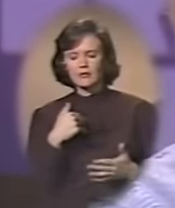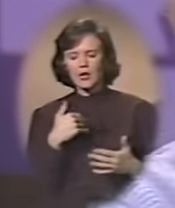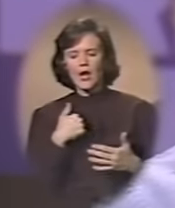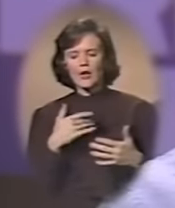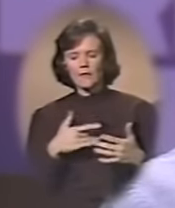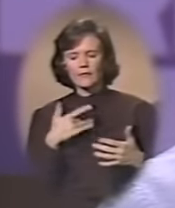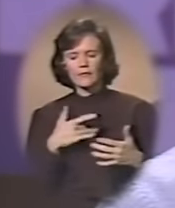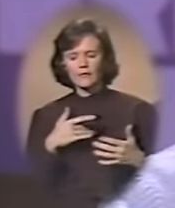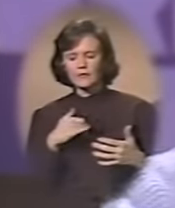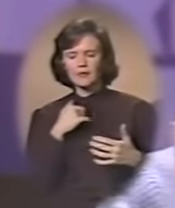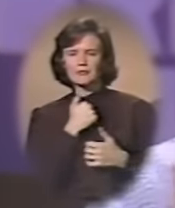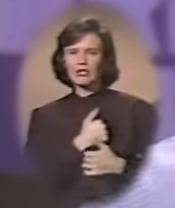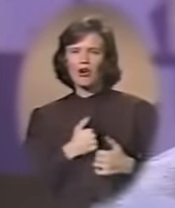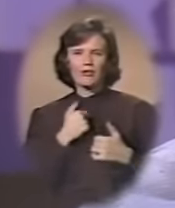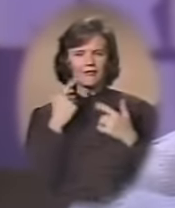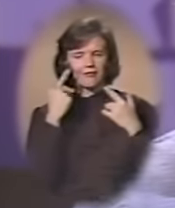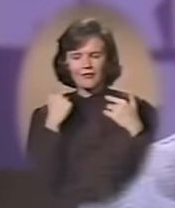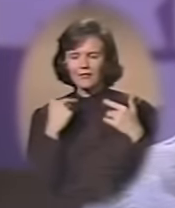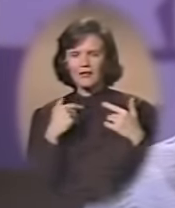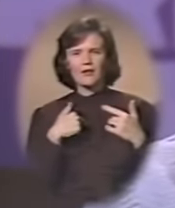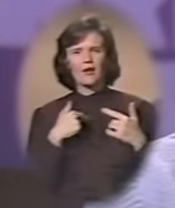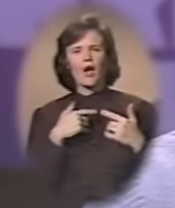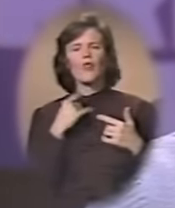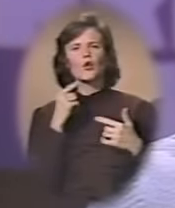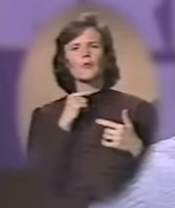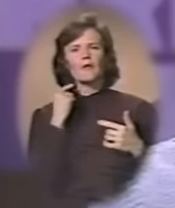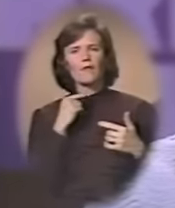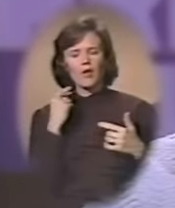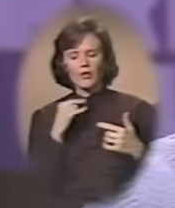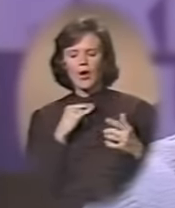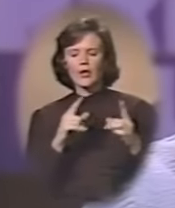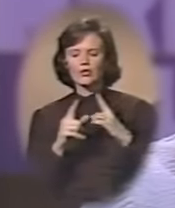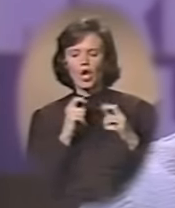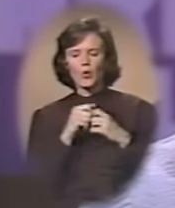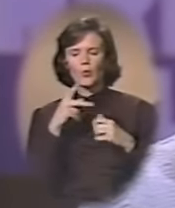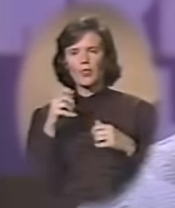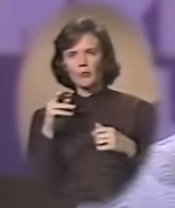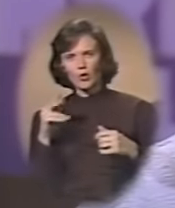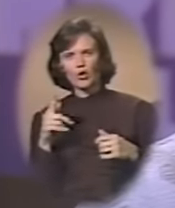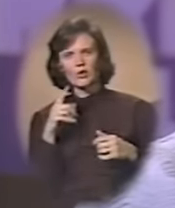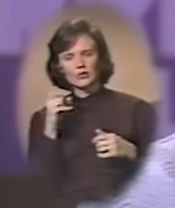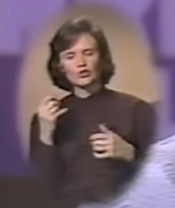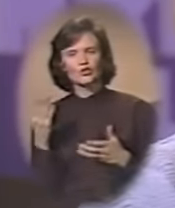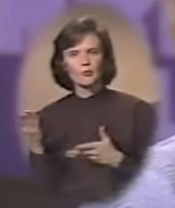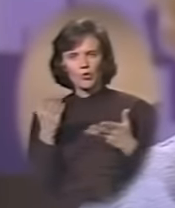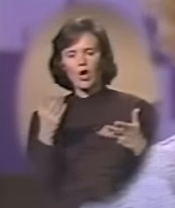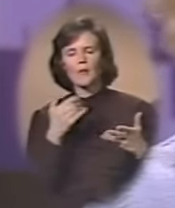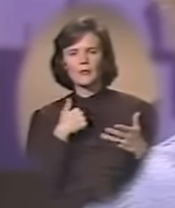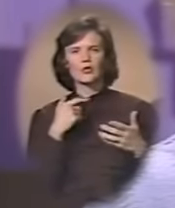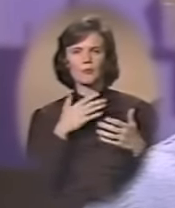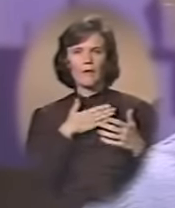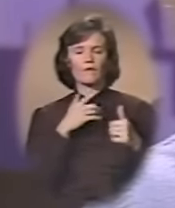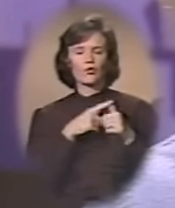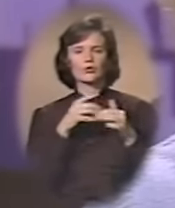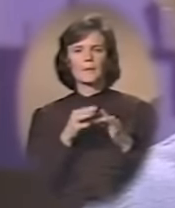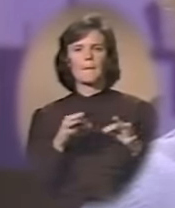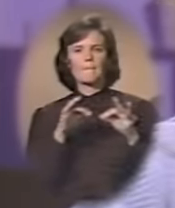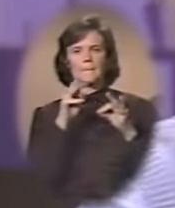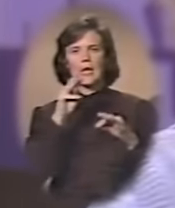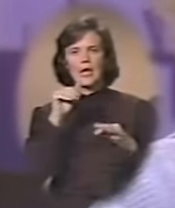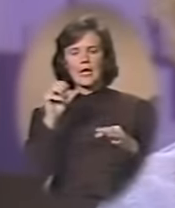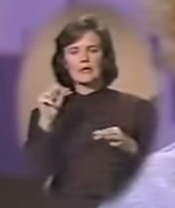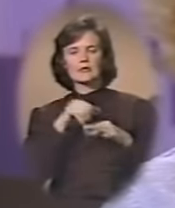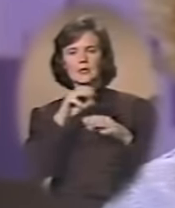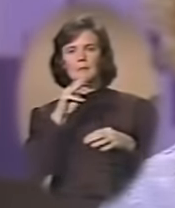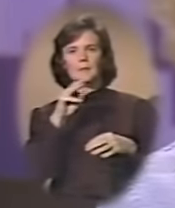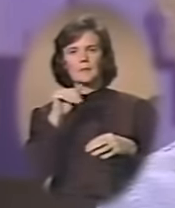had a feeling, I'm sorry, that it would be Father. So I talked with Pearl and she took me to my first mass in